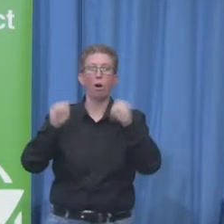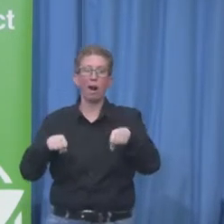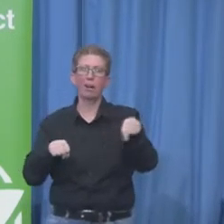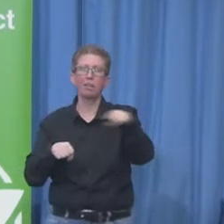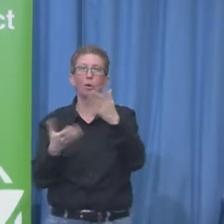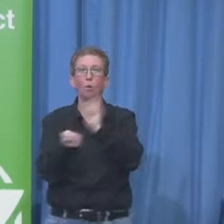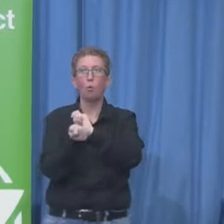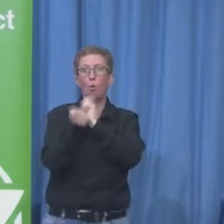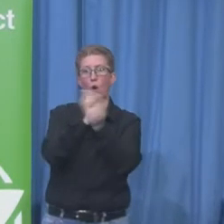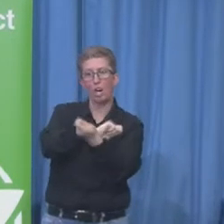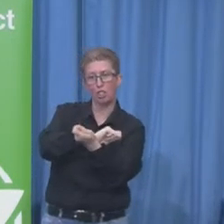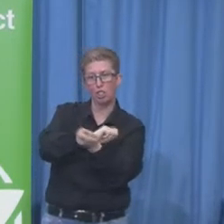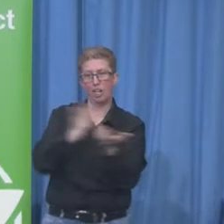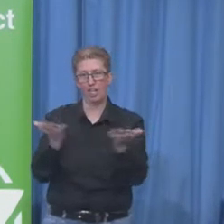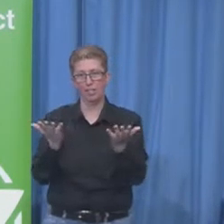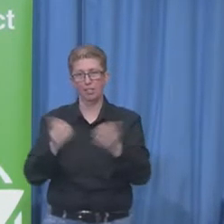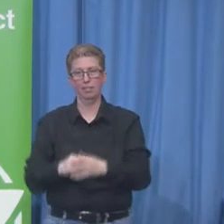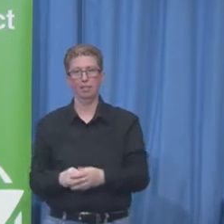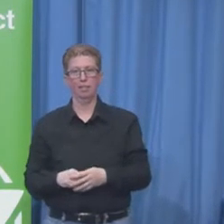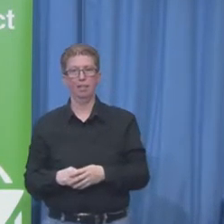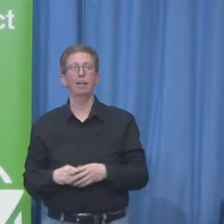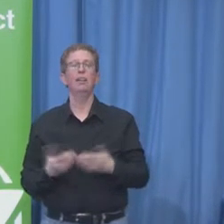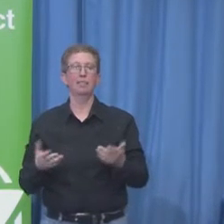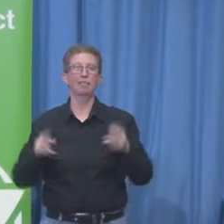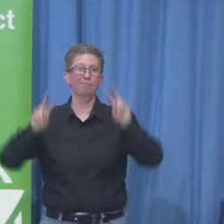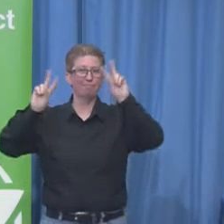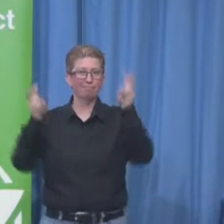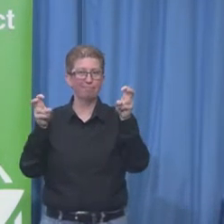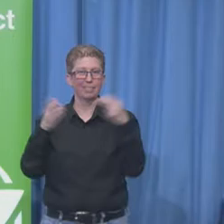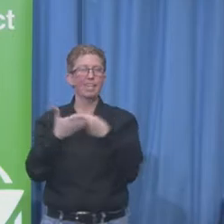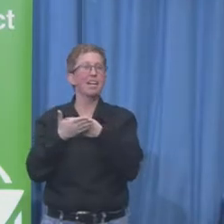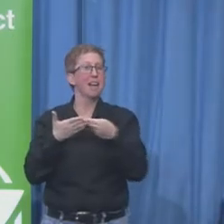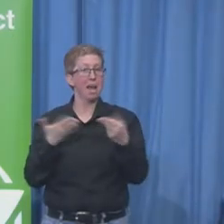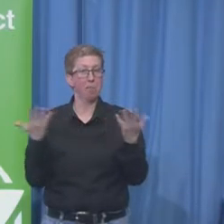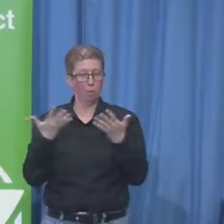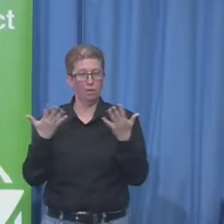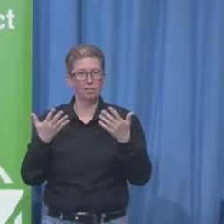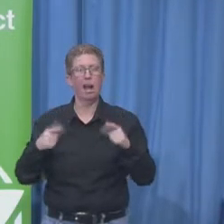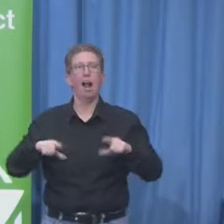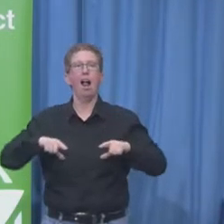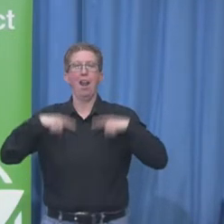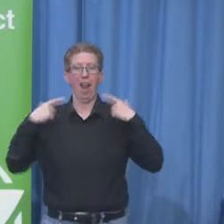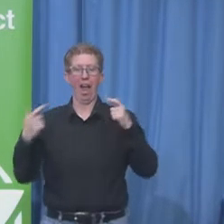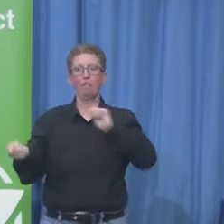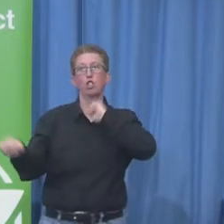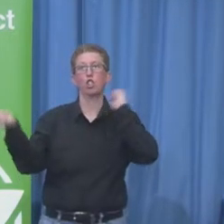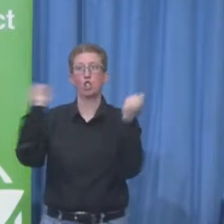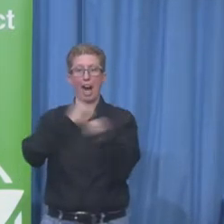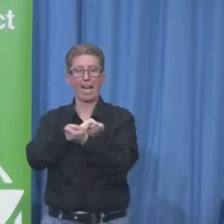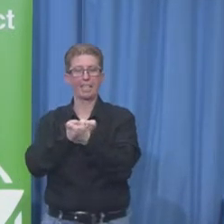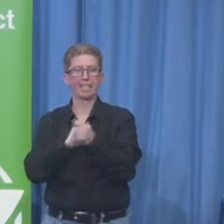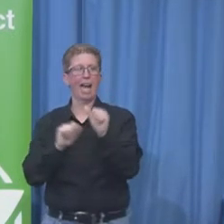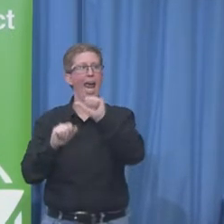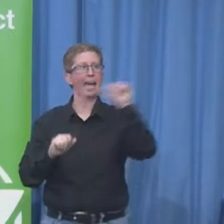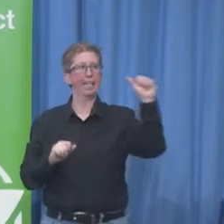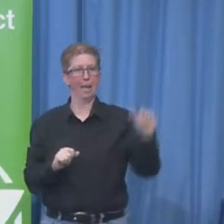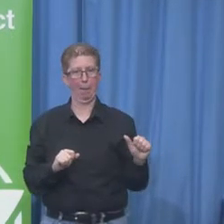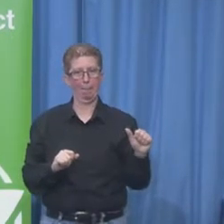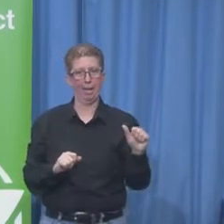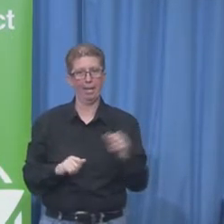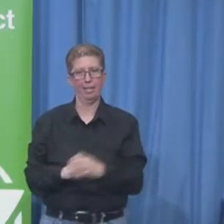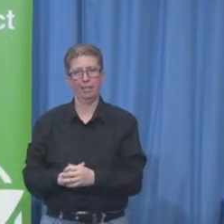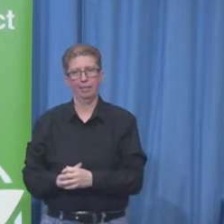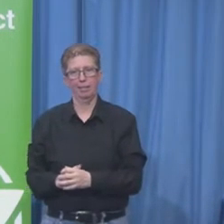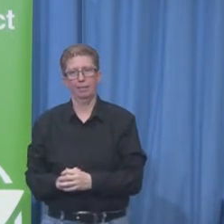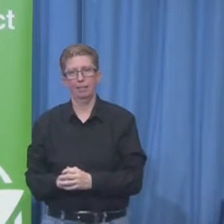academy. There's 9,000 network academies in the world. We have a million students a year that go through our